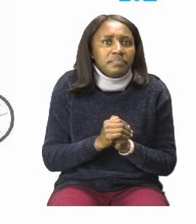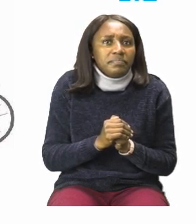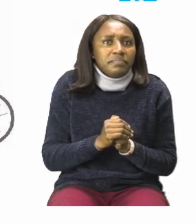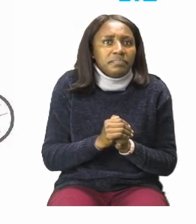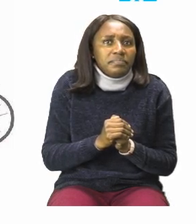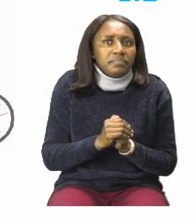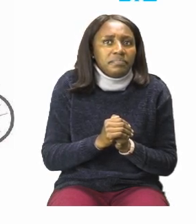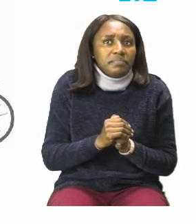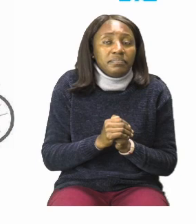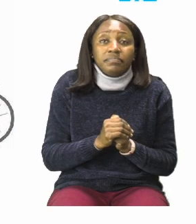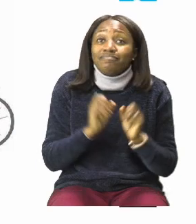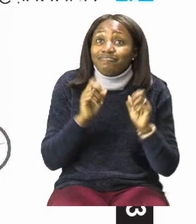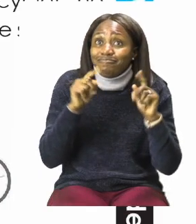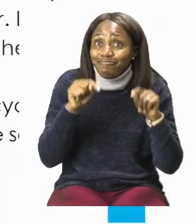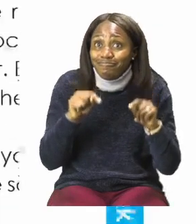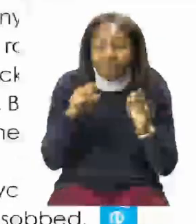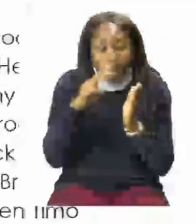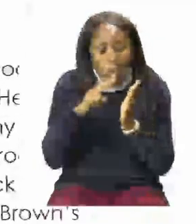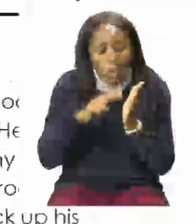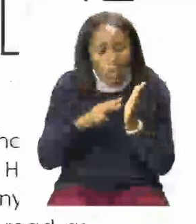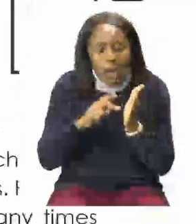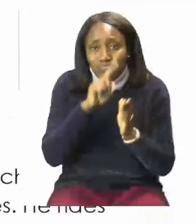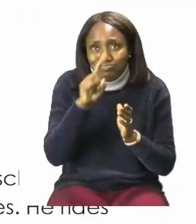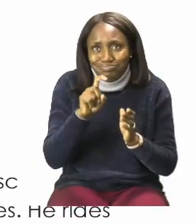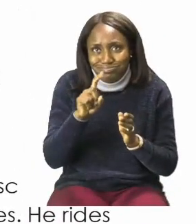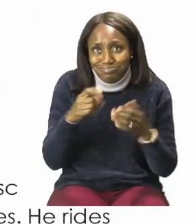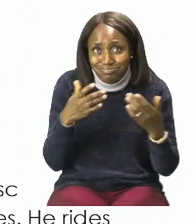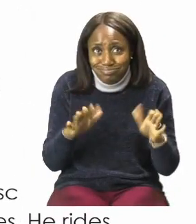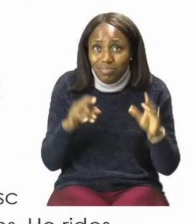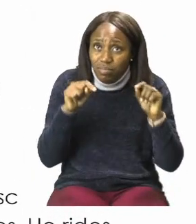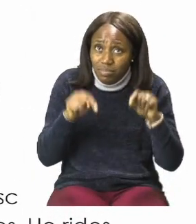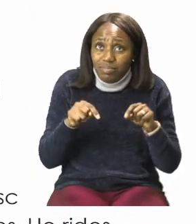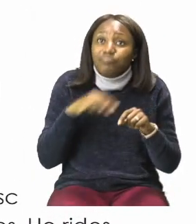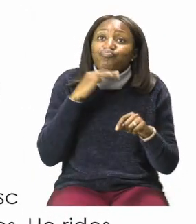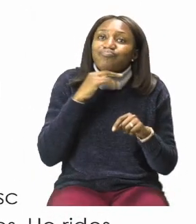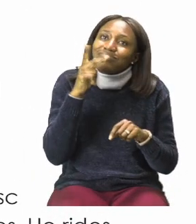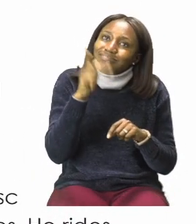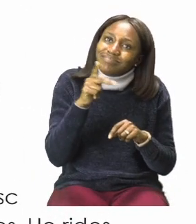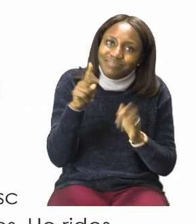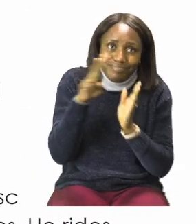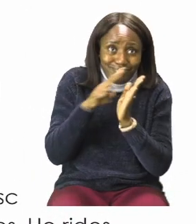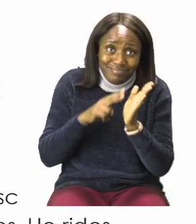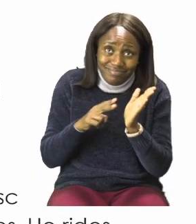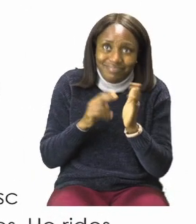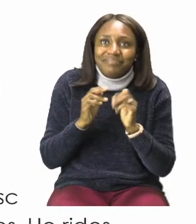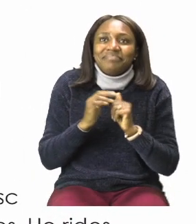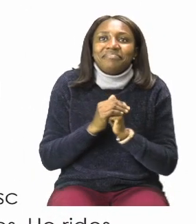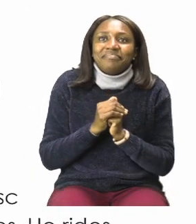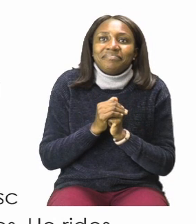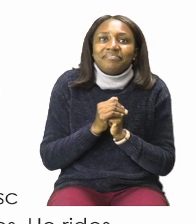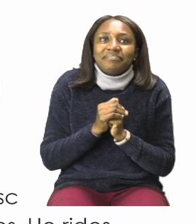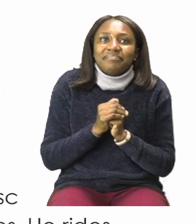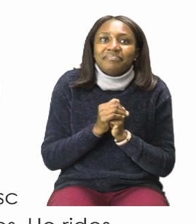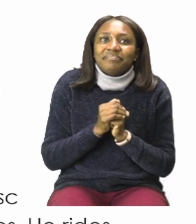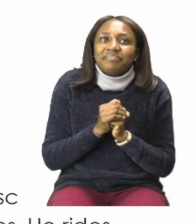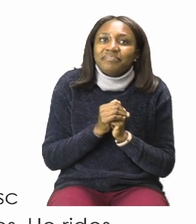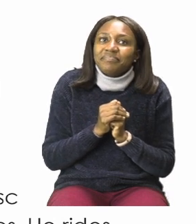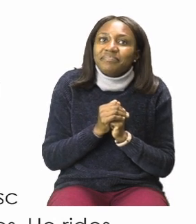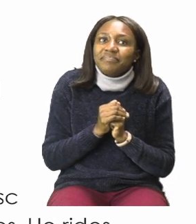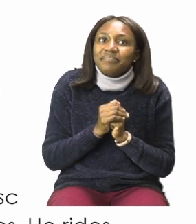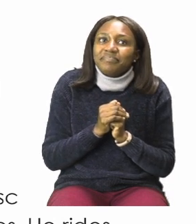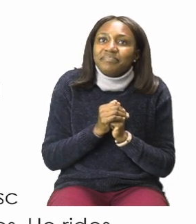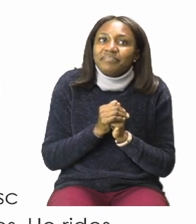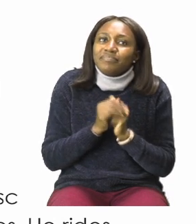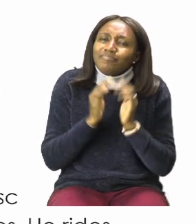So now that we have read our questions, it's time to read our passage again for the second time. This time